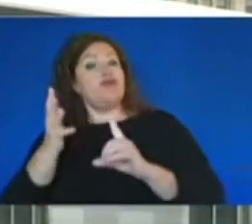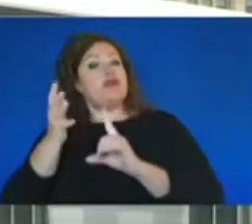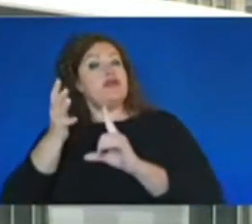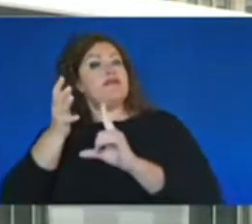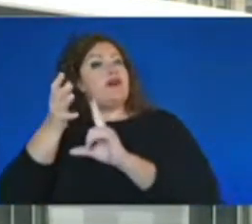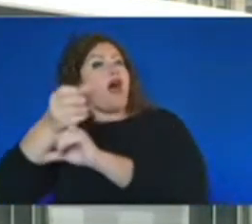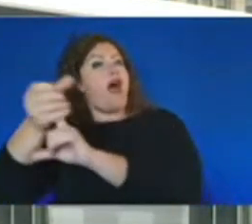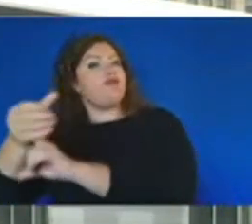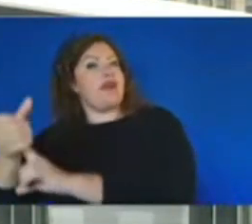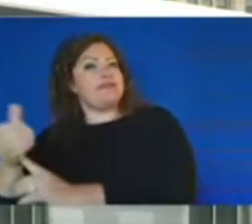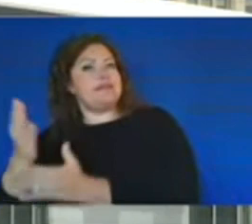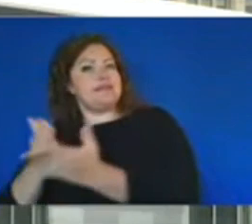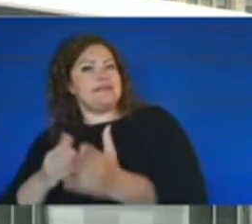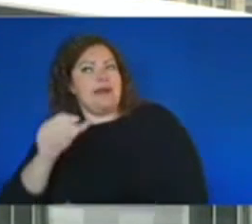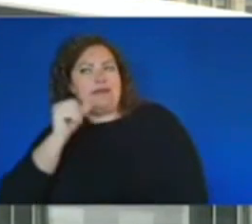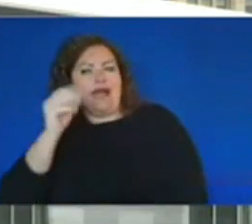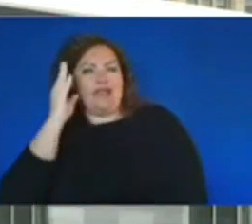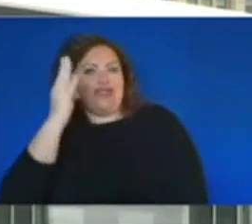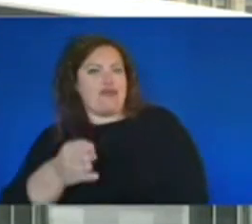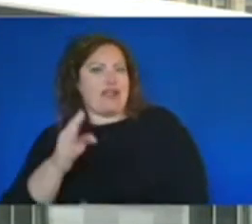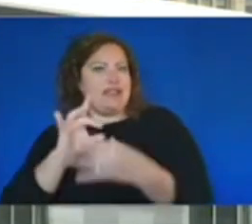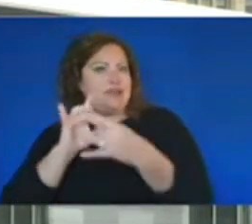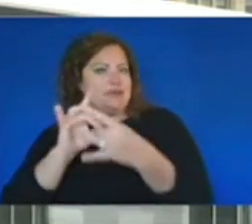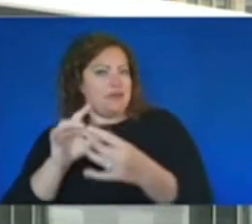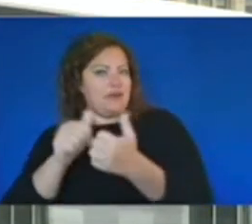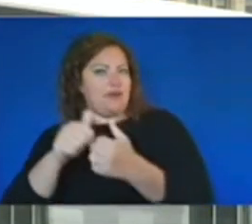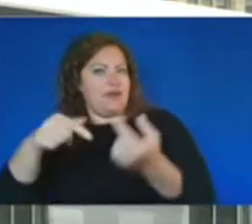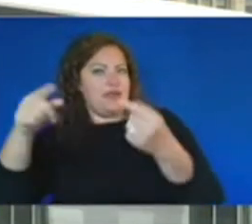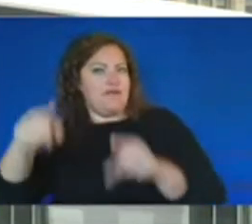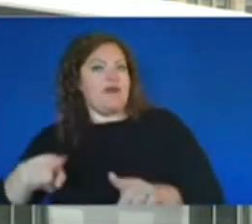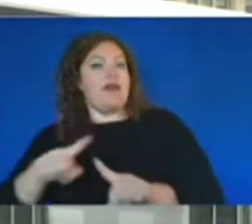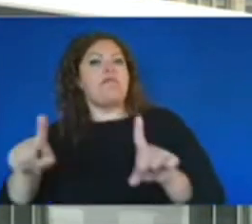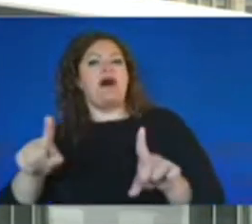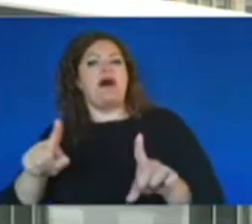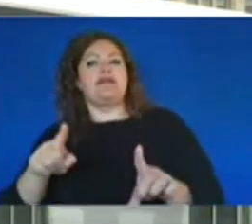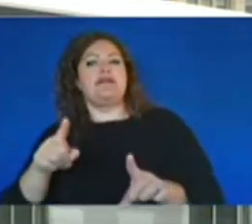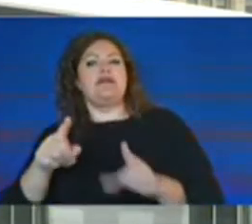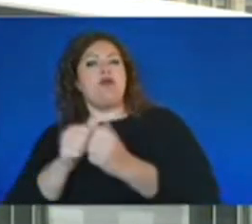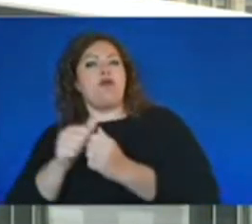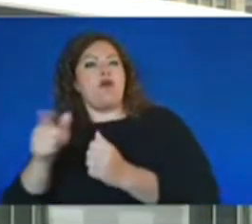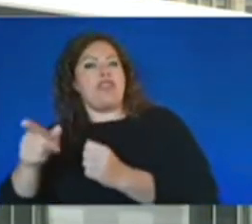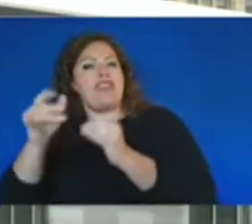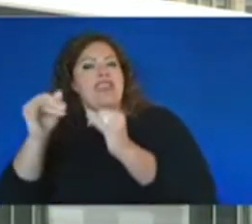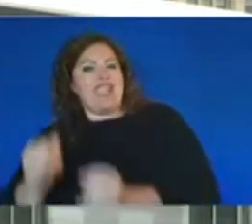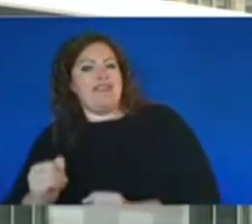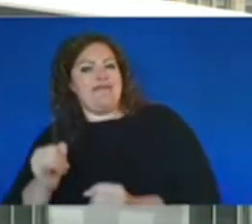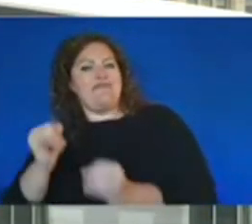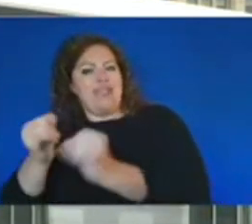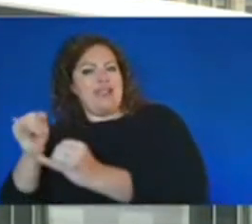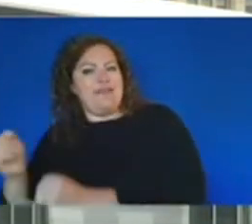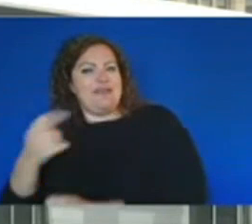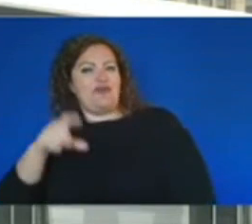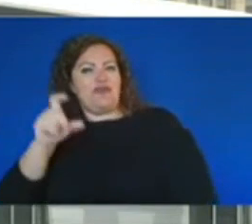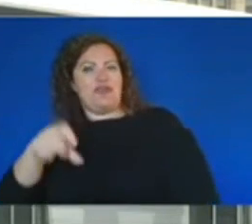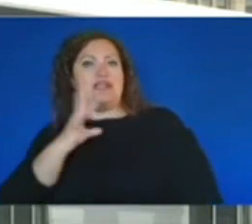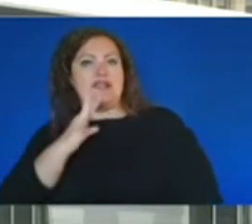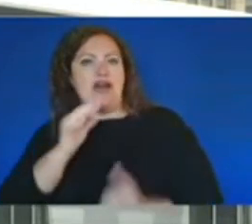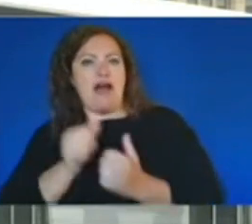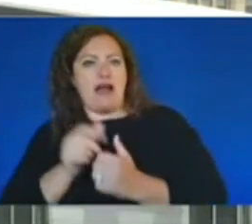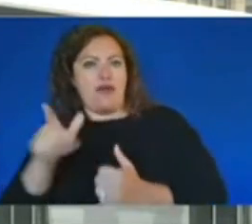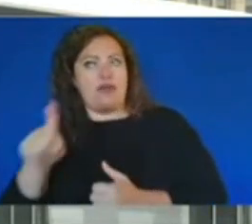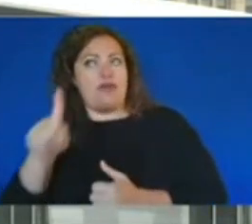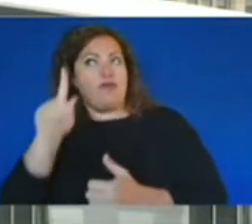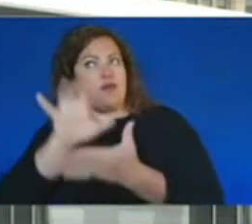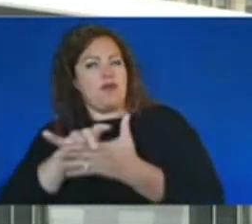associated with this event, but of individuals that we need to talk to or we believe may, you know, need to be interviewed further,